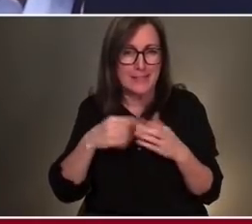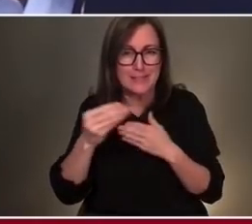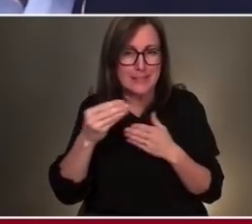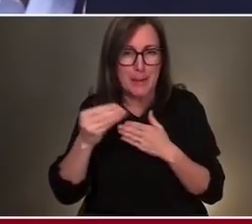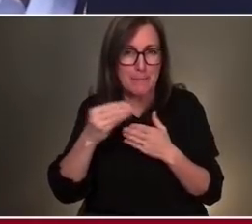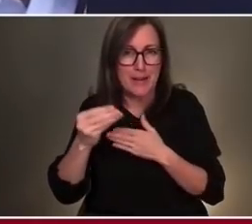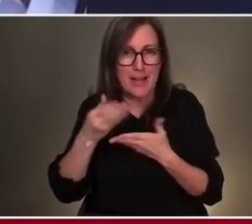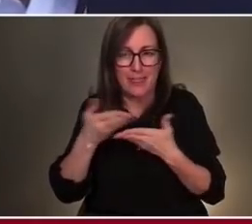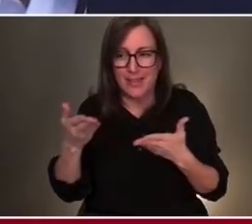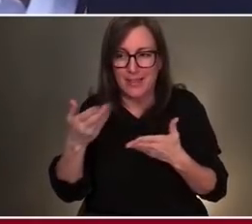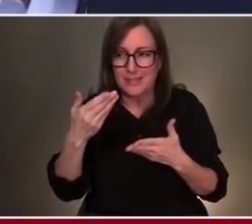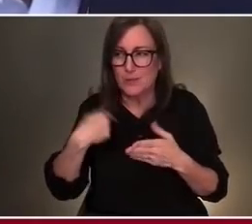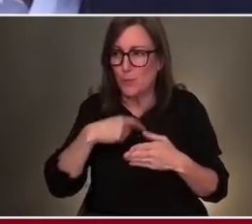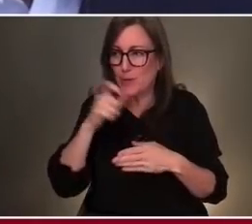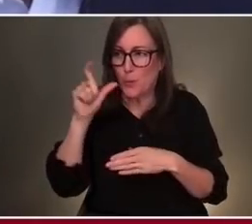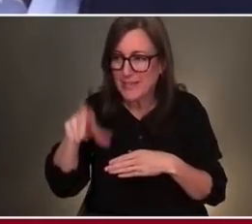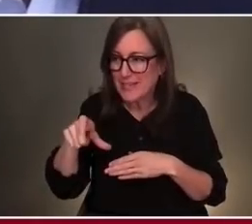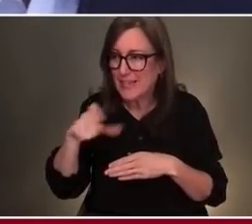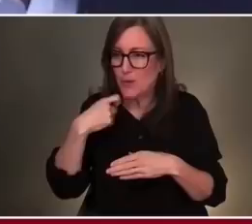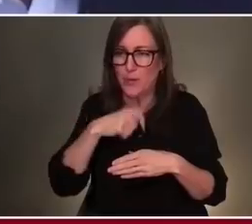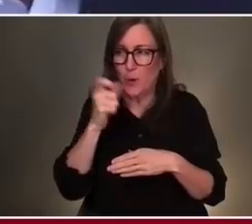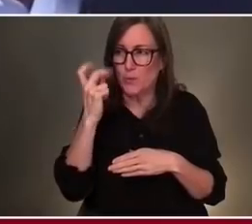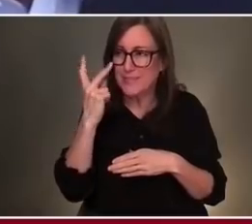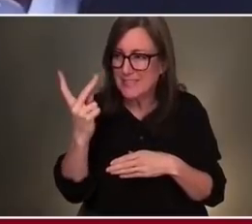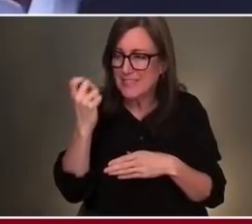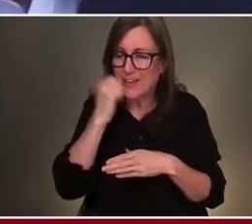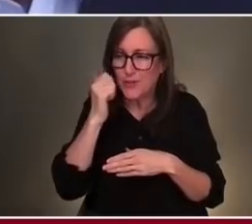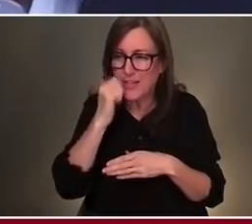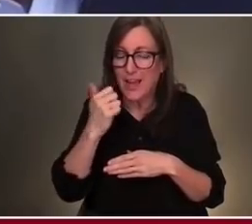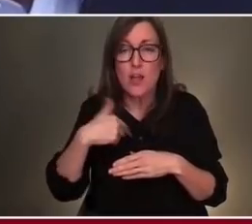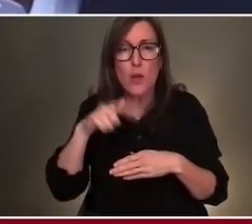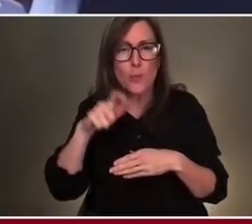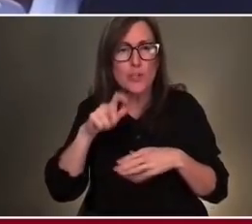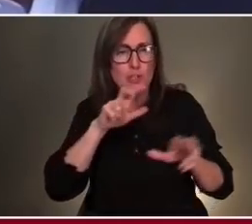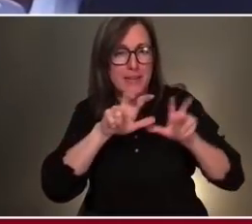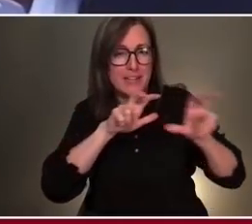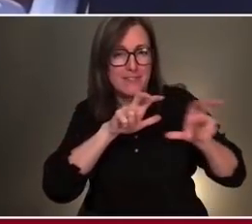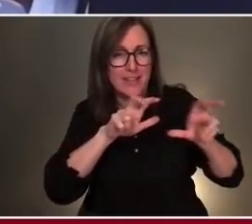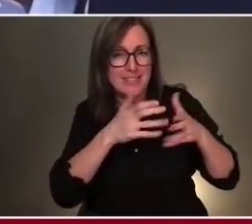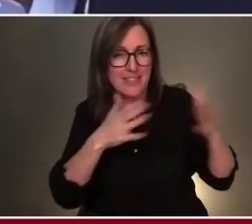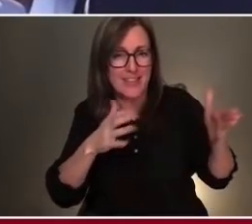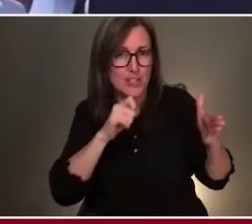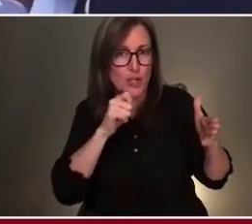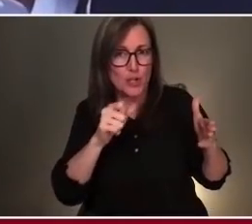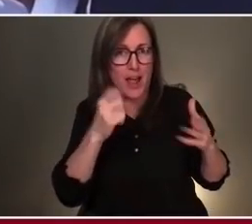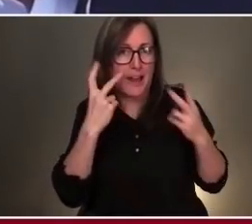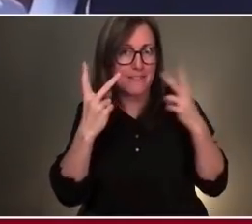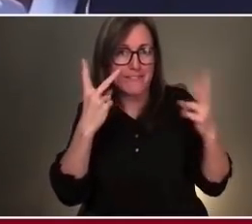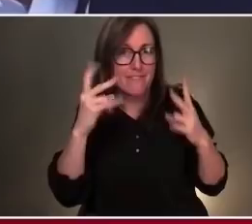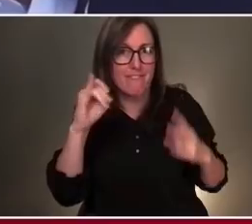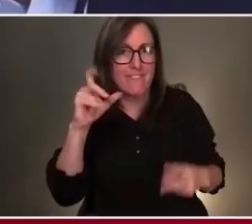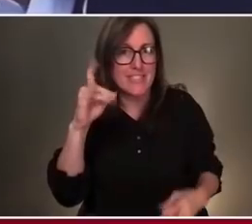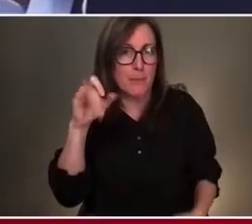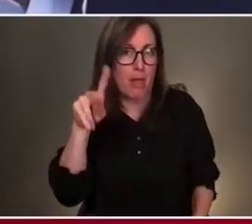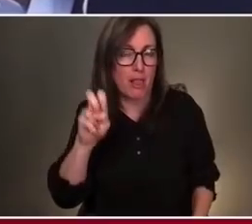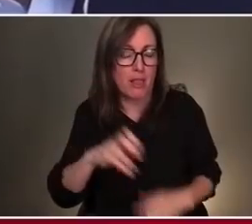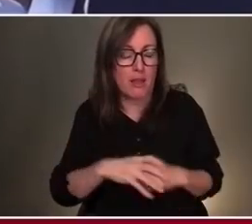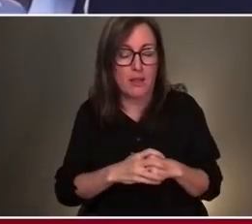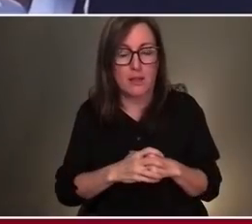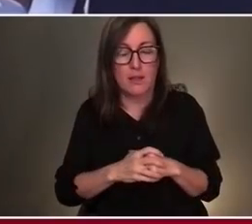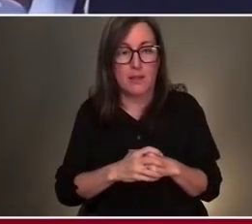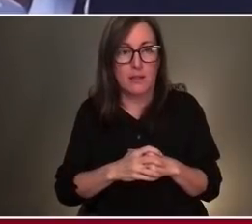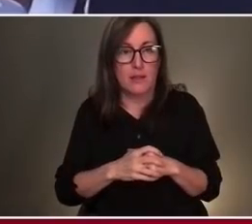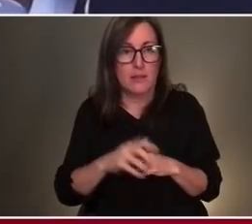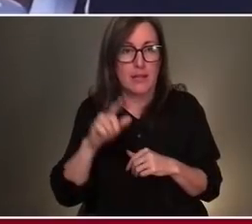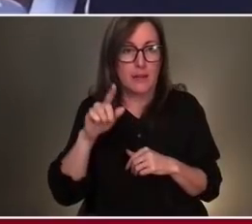we shouldn't be investing in things that aren't super visible. And, you know, for the, for the hundreds of millions of